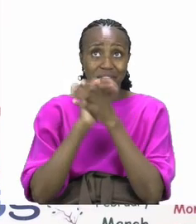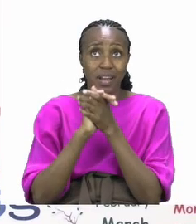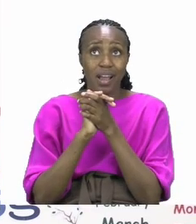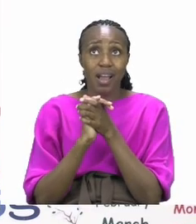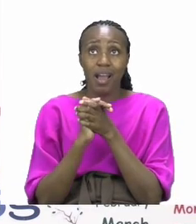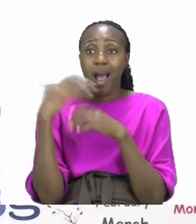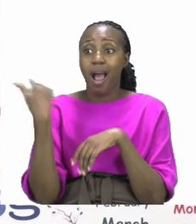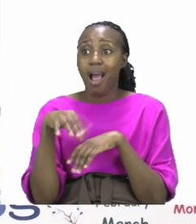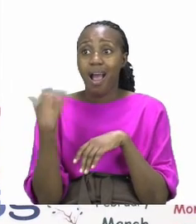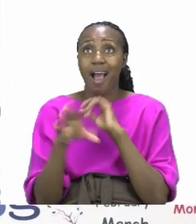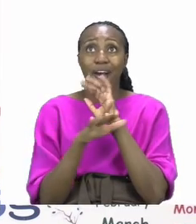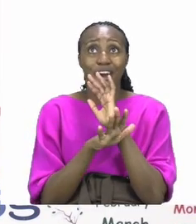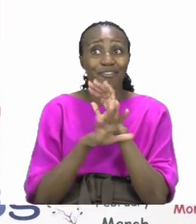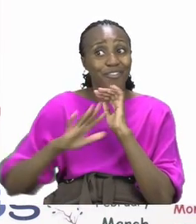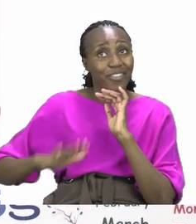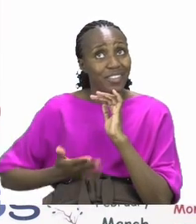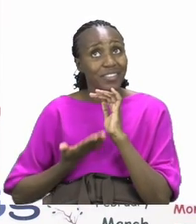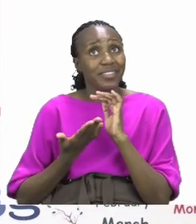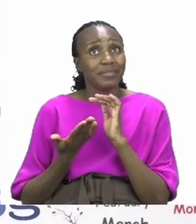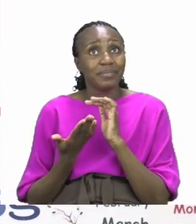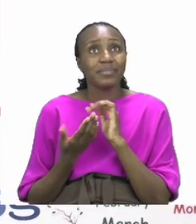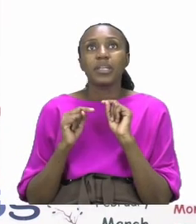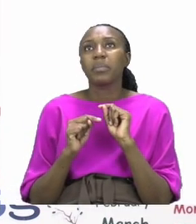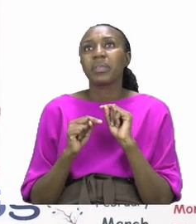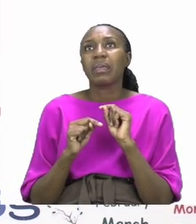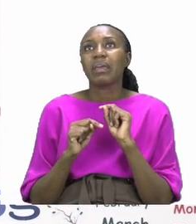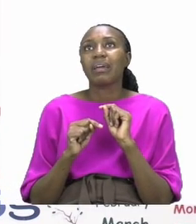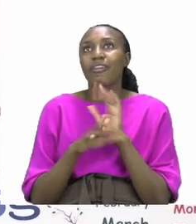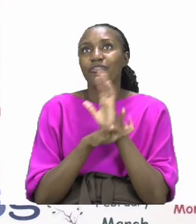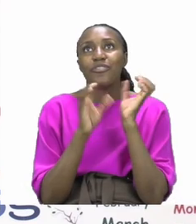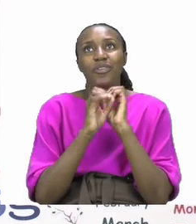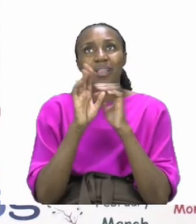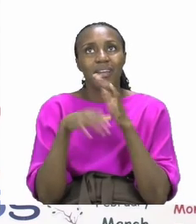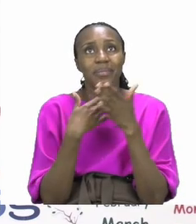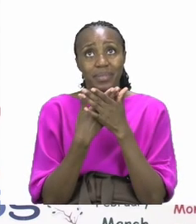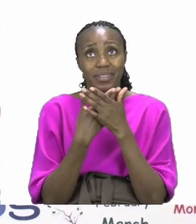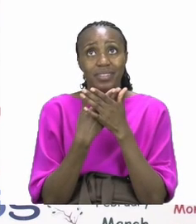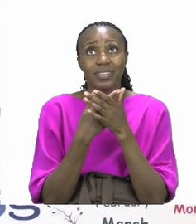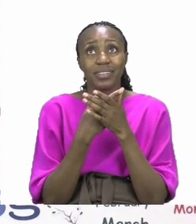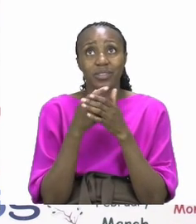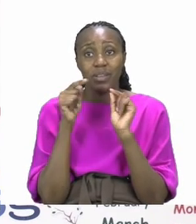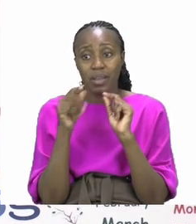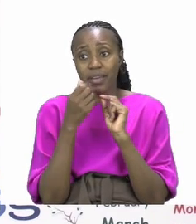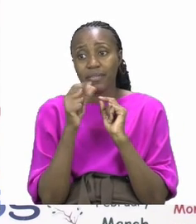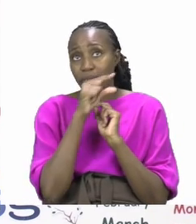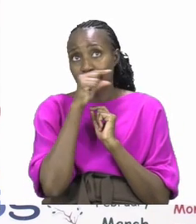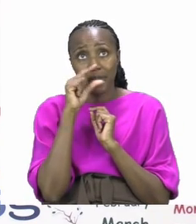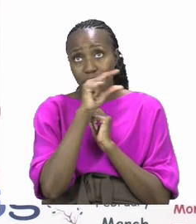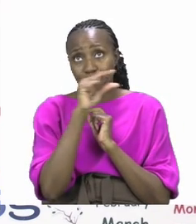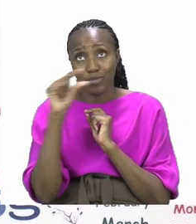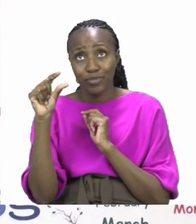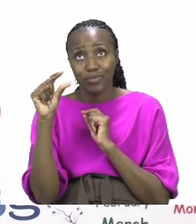fruits on the board and instead of the fruits I have the names of the fruits. You have the pictures so we are going to help each other.